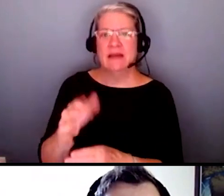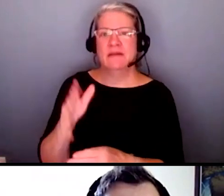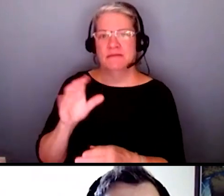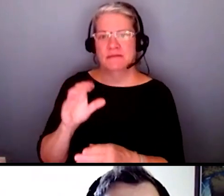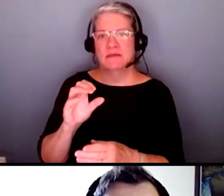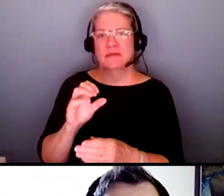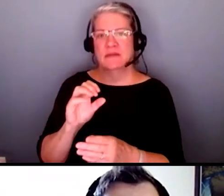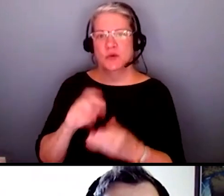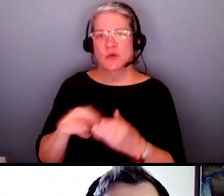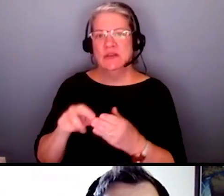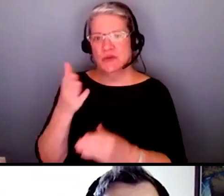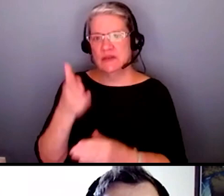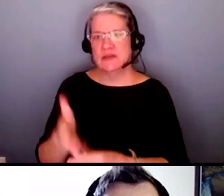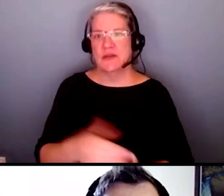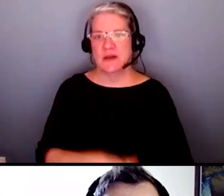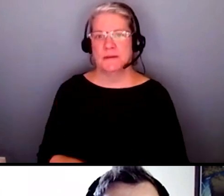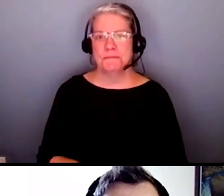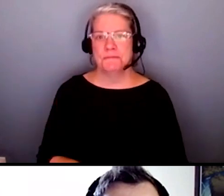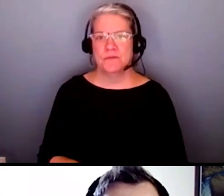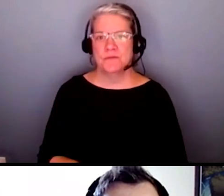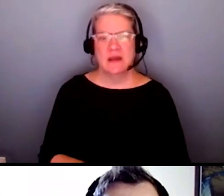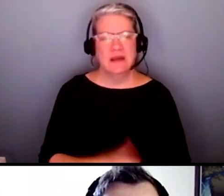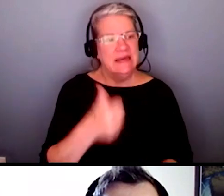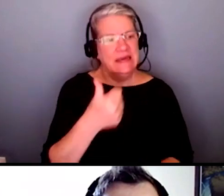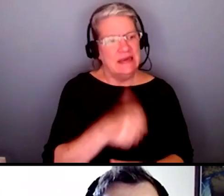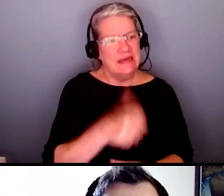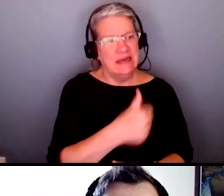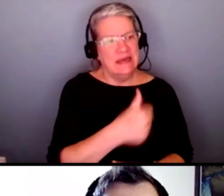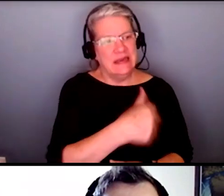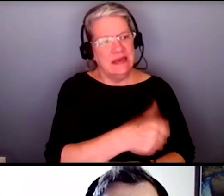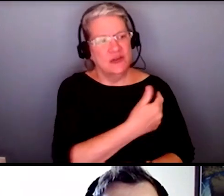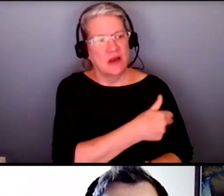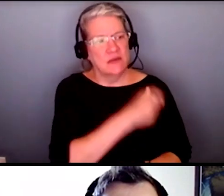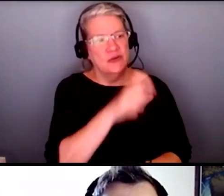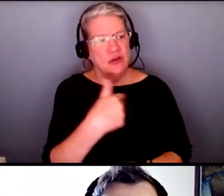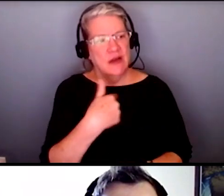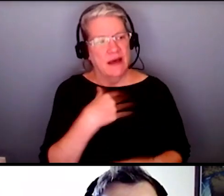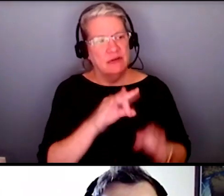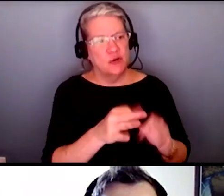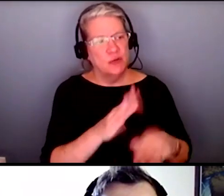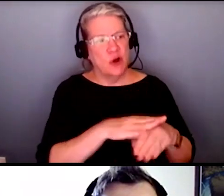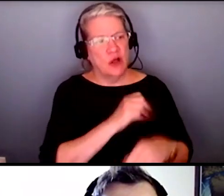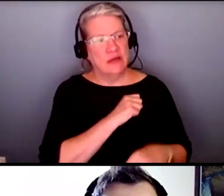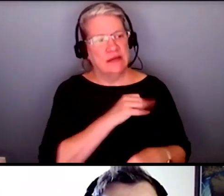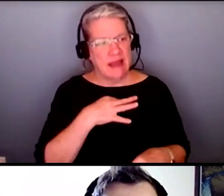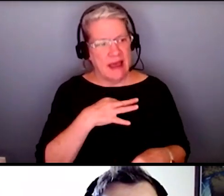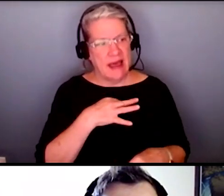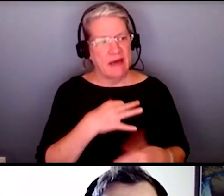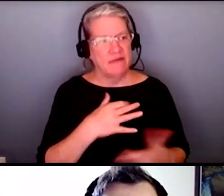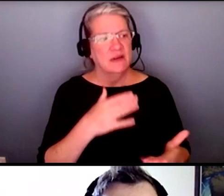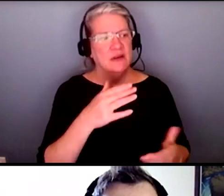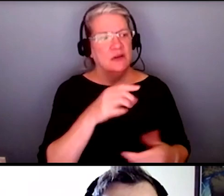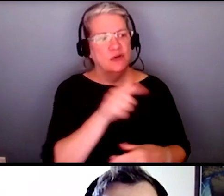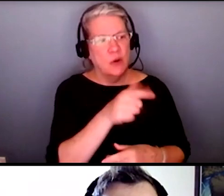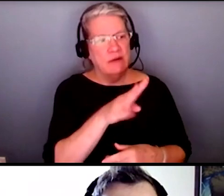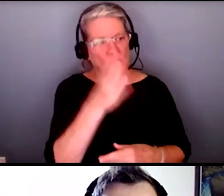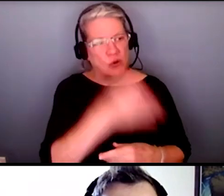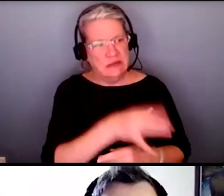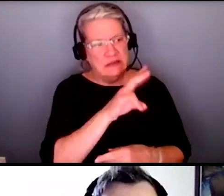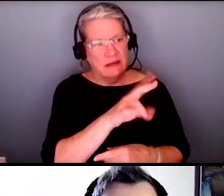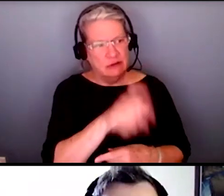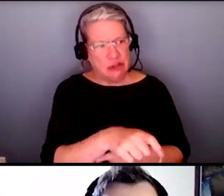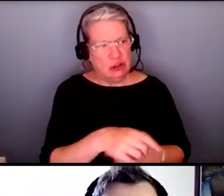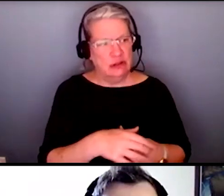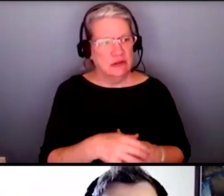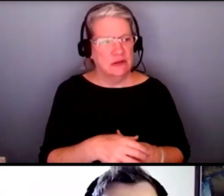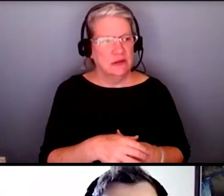have an interpreter on staff 24 sevens would probably be three people or something that wrote but why